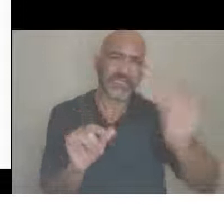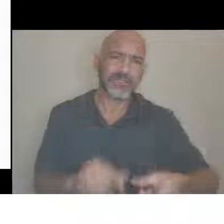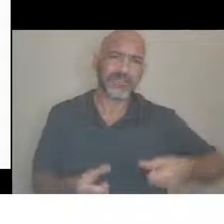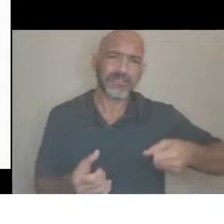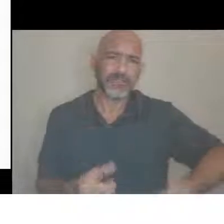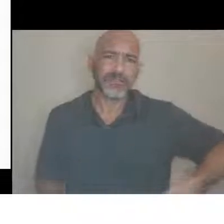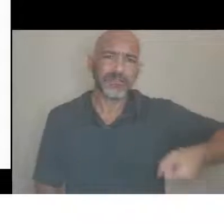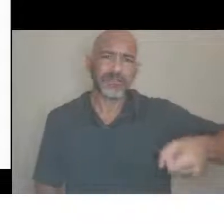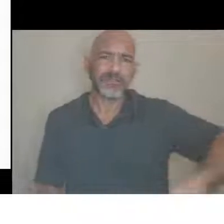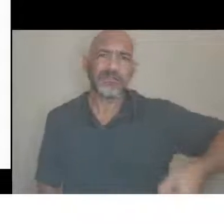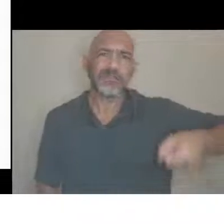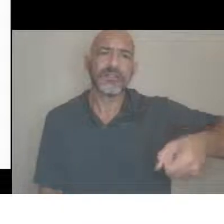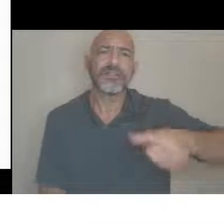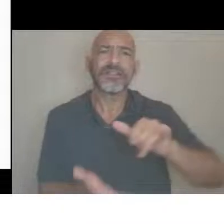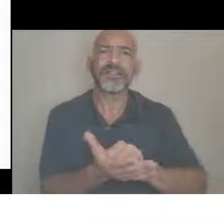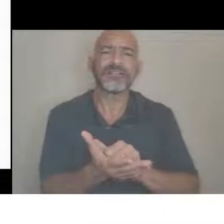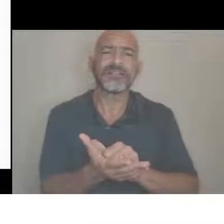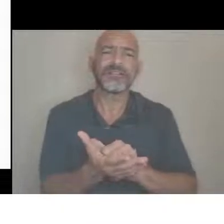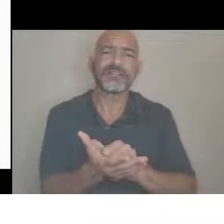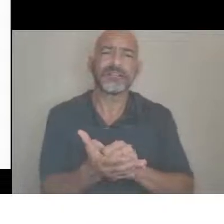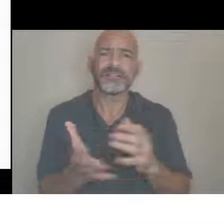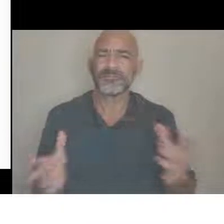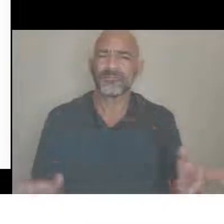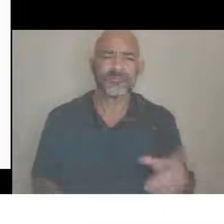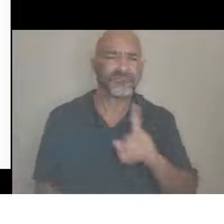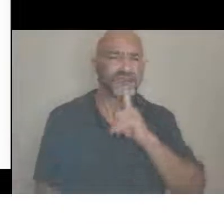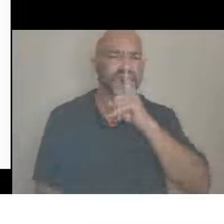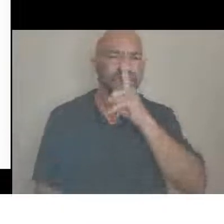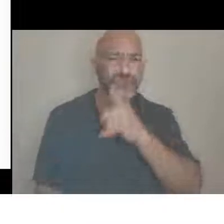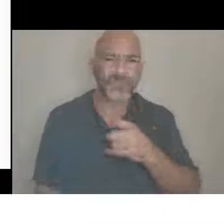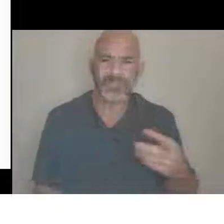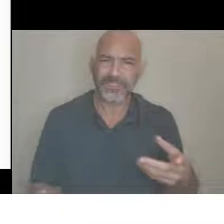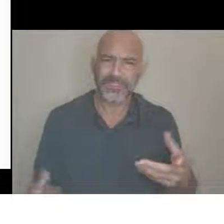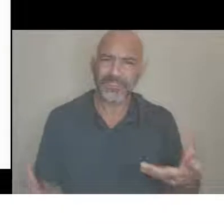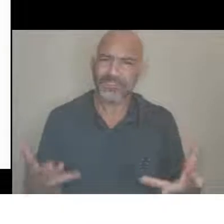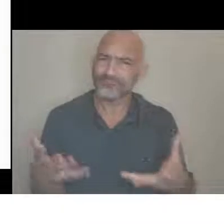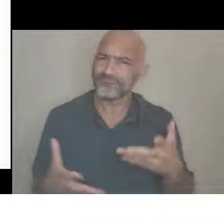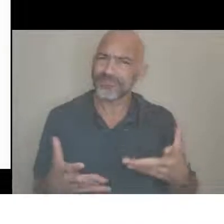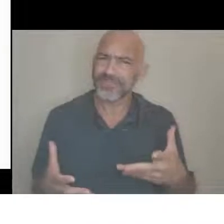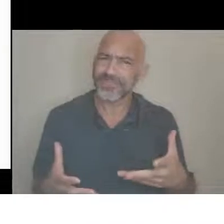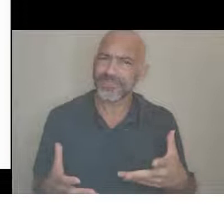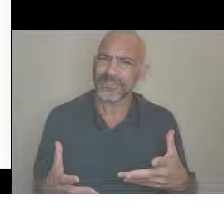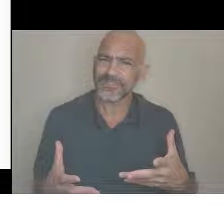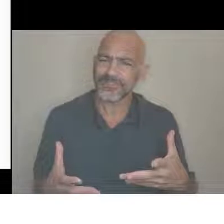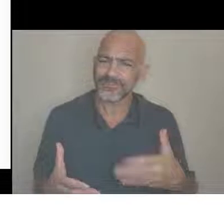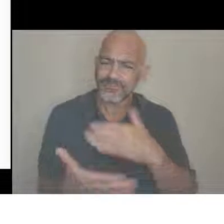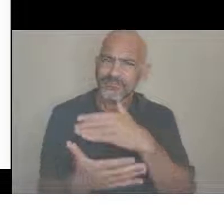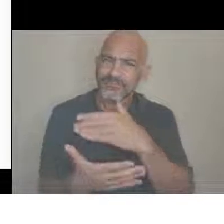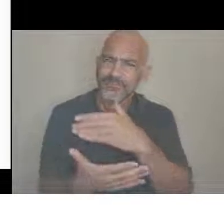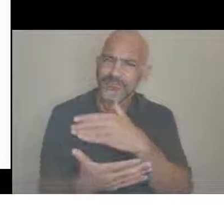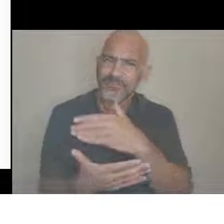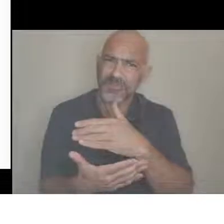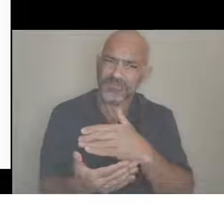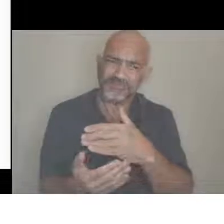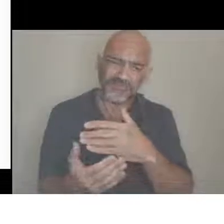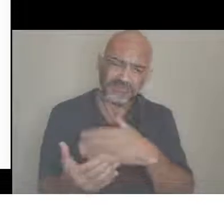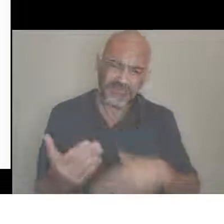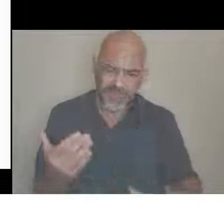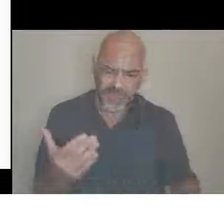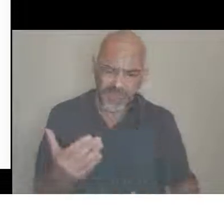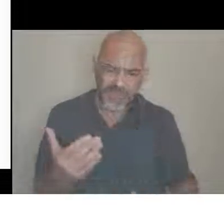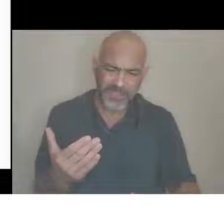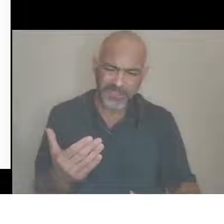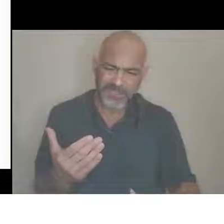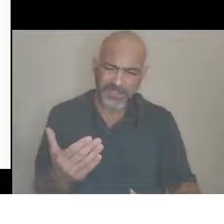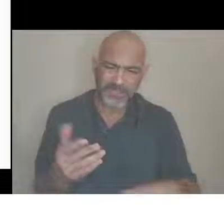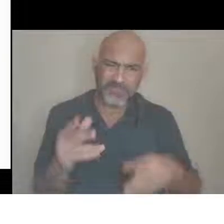crafted to the individual, and are very personal. And by doing that,